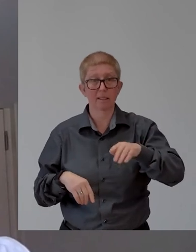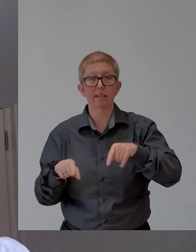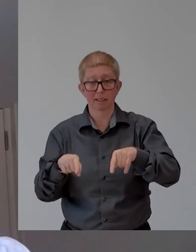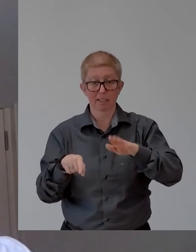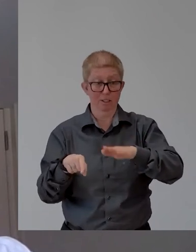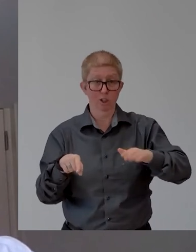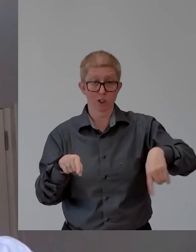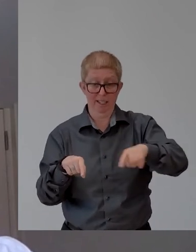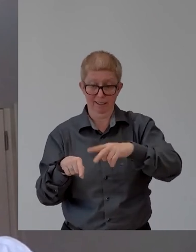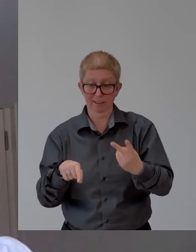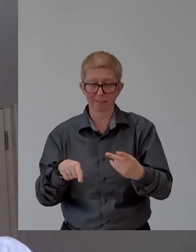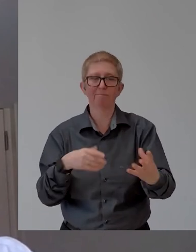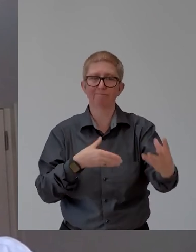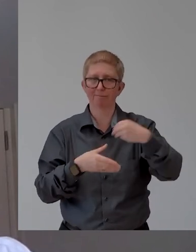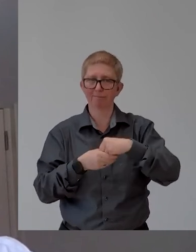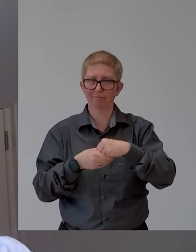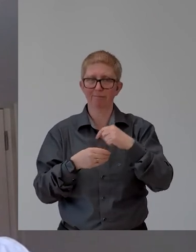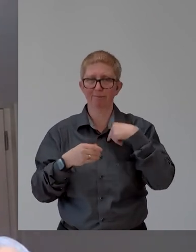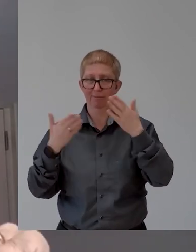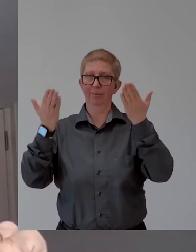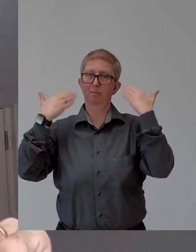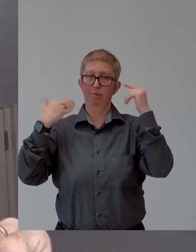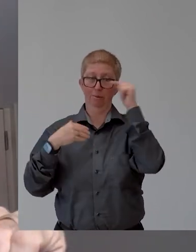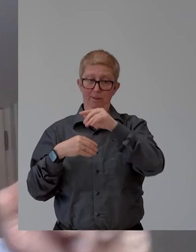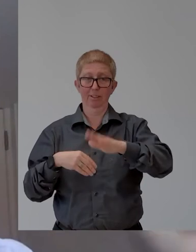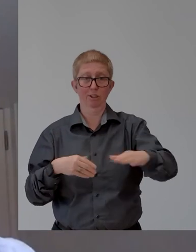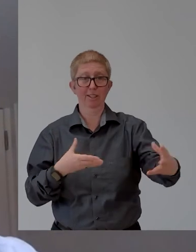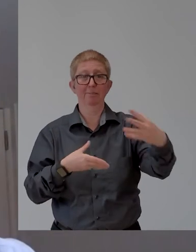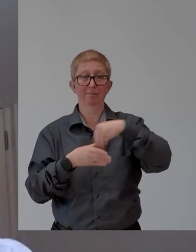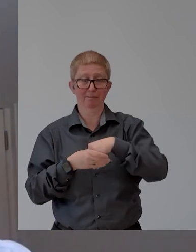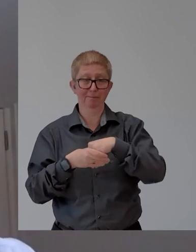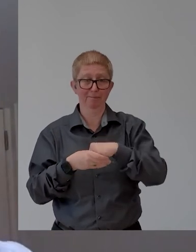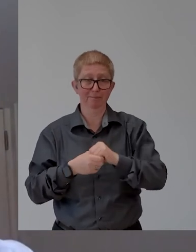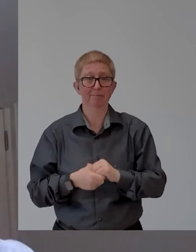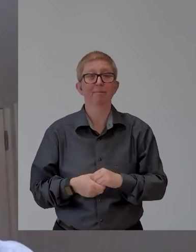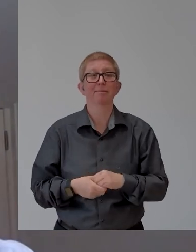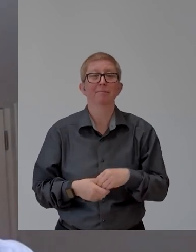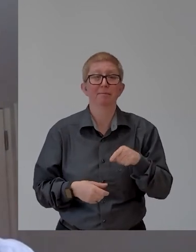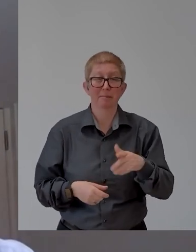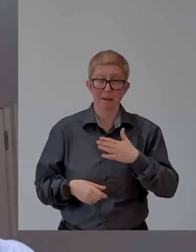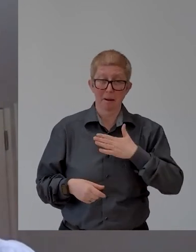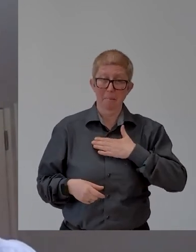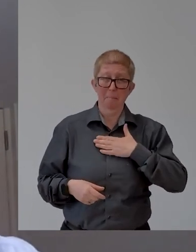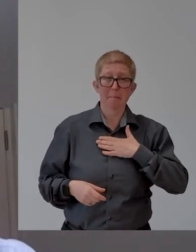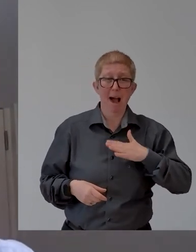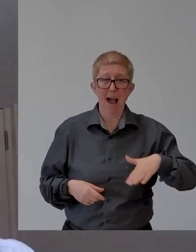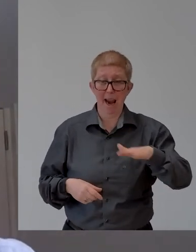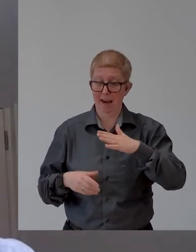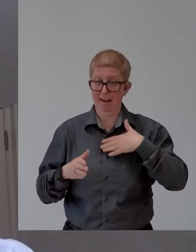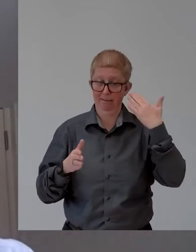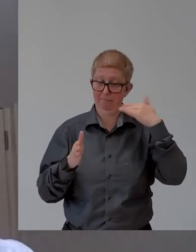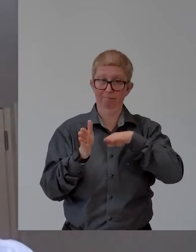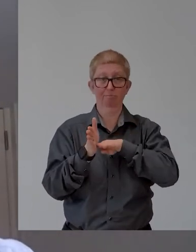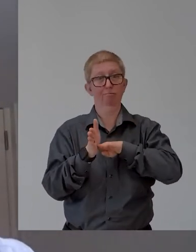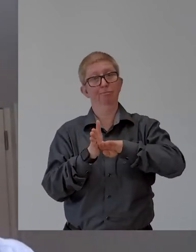I had this kind of epiphany, uh, you know, if I look back at my career, uh, from the age of